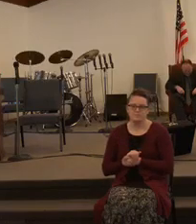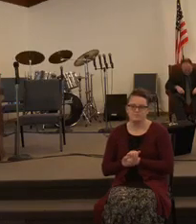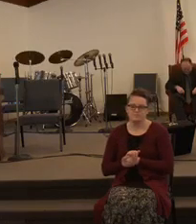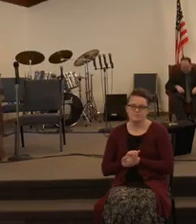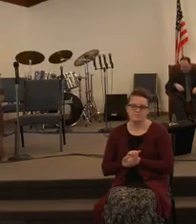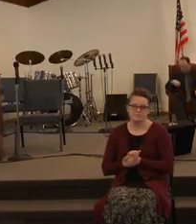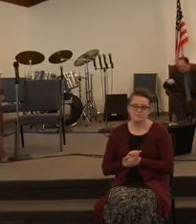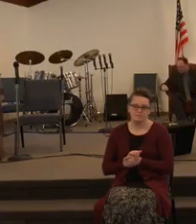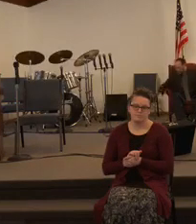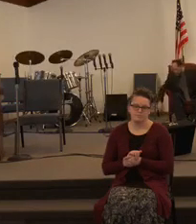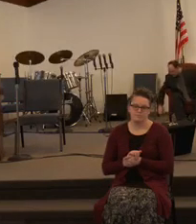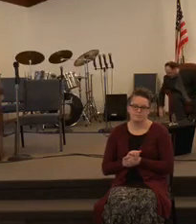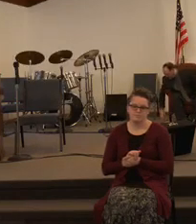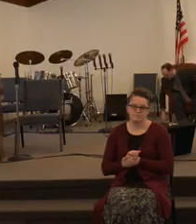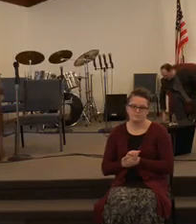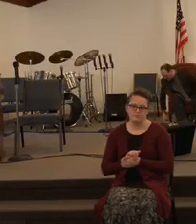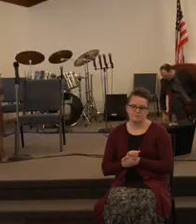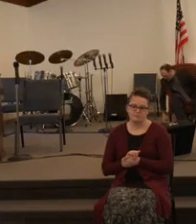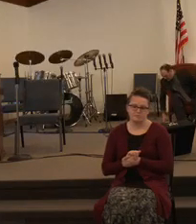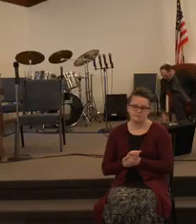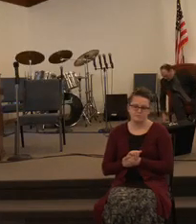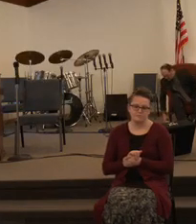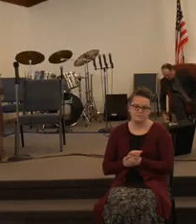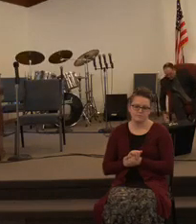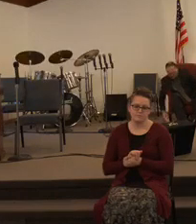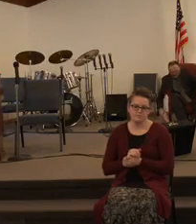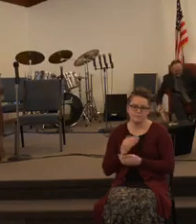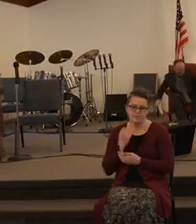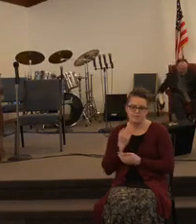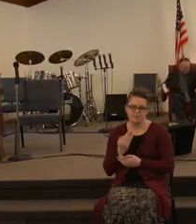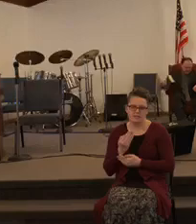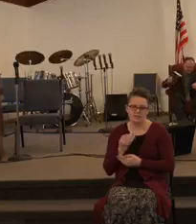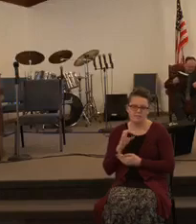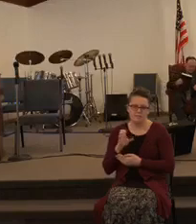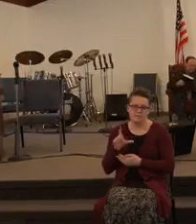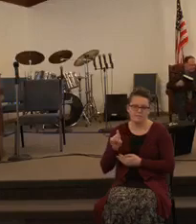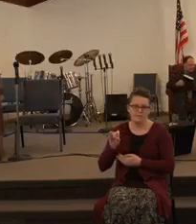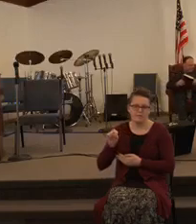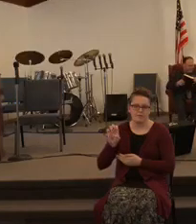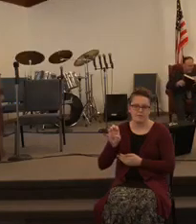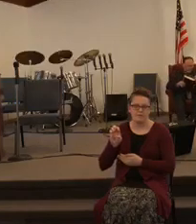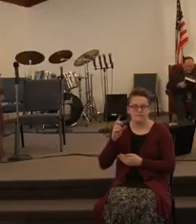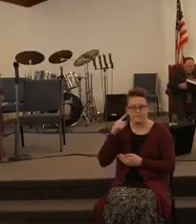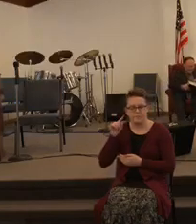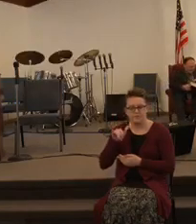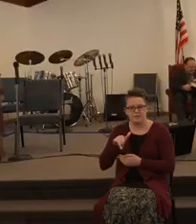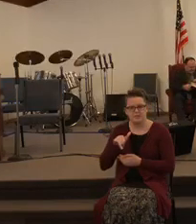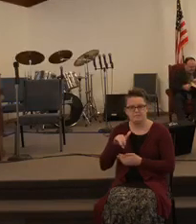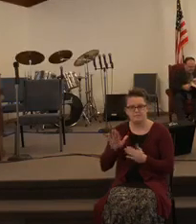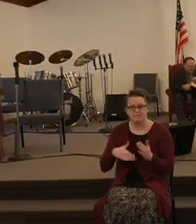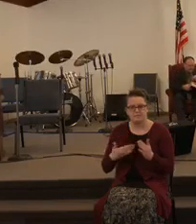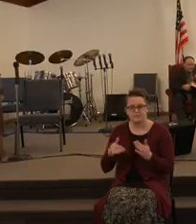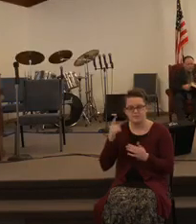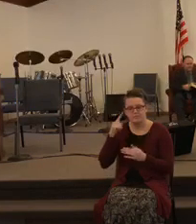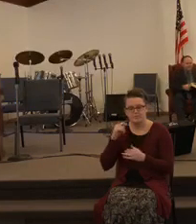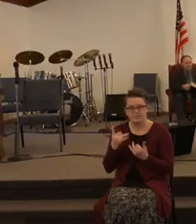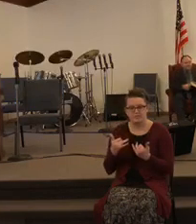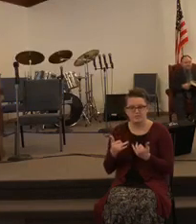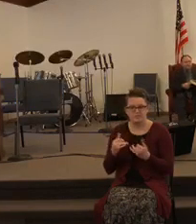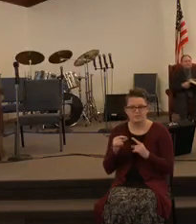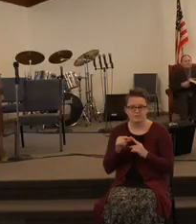I've heard about For those words.